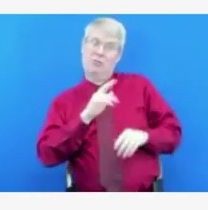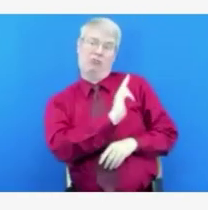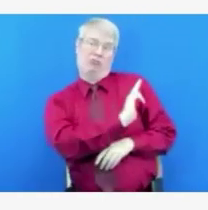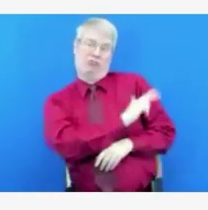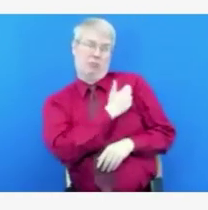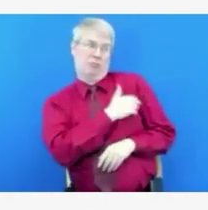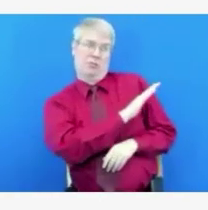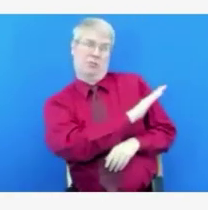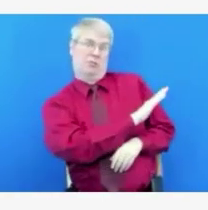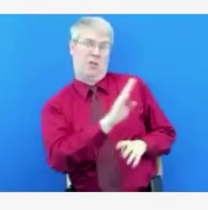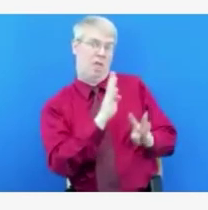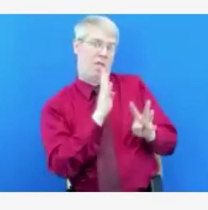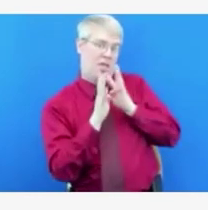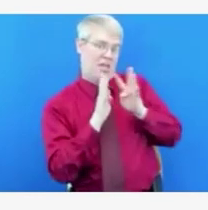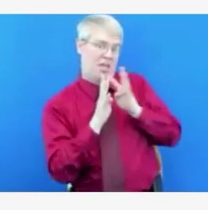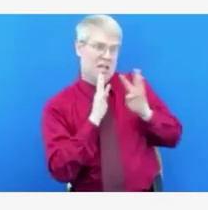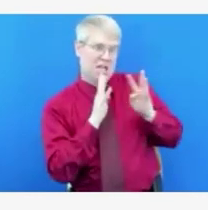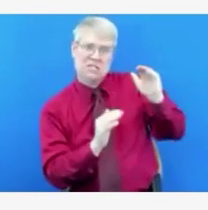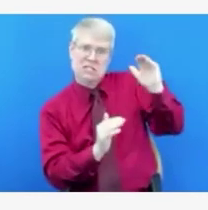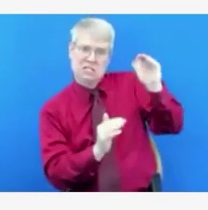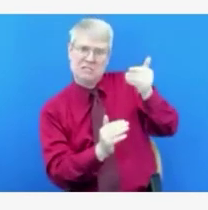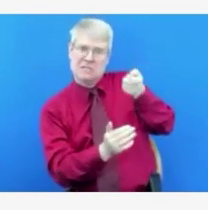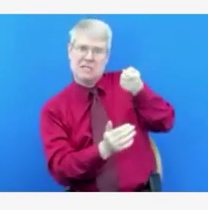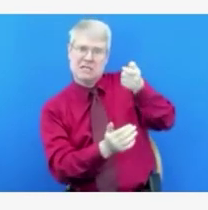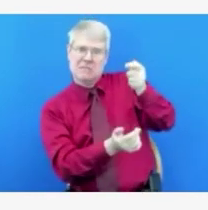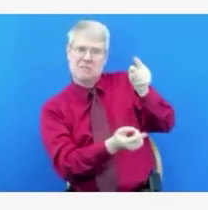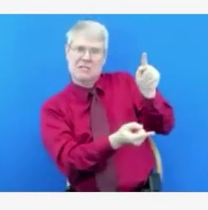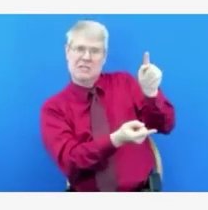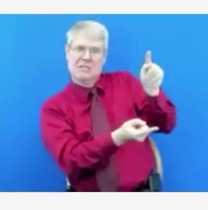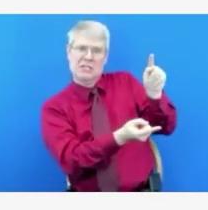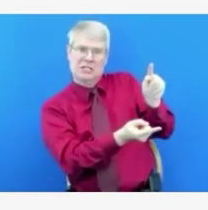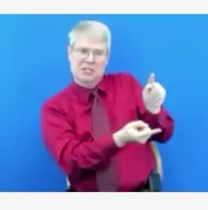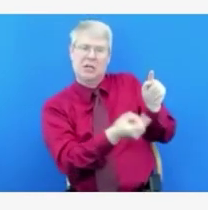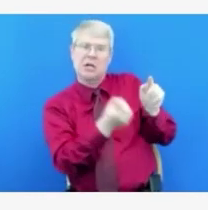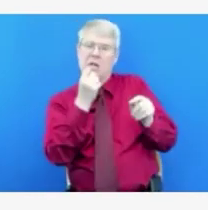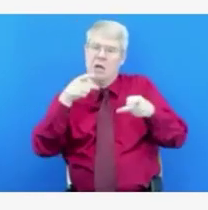So, I'll just turn it over to Dr. Nemerson to talk about what he's seeing.